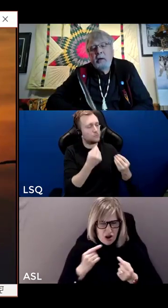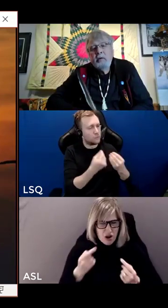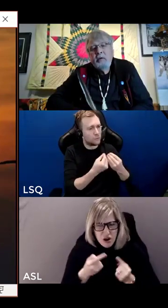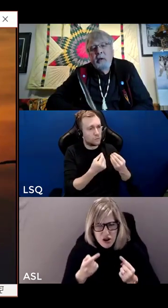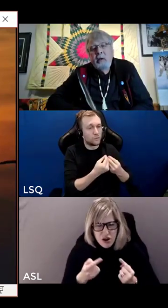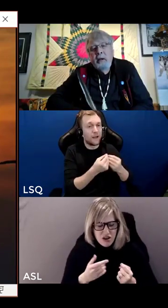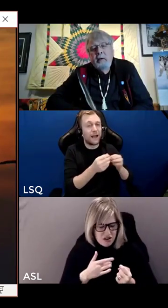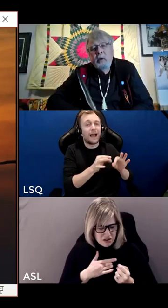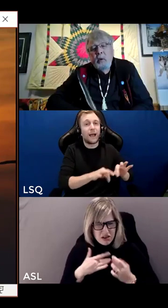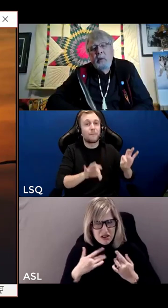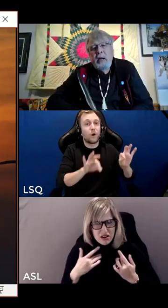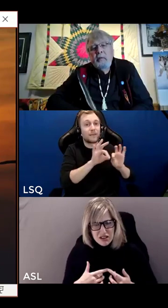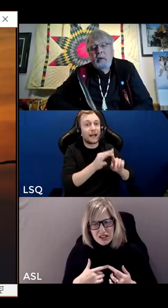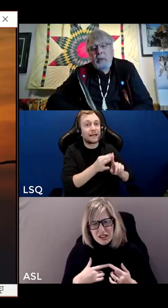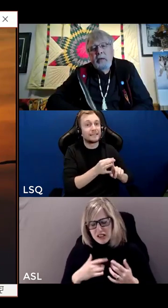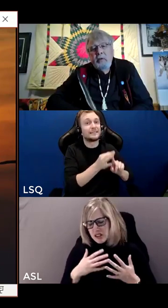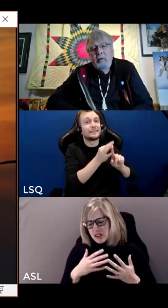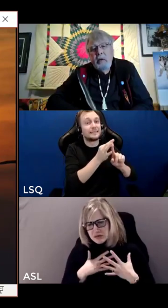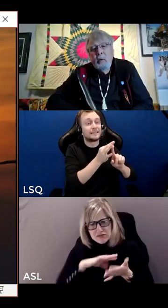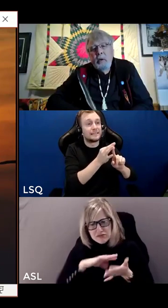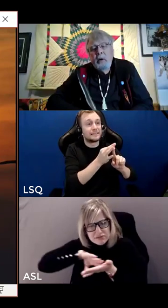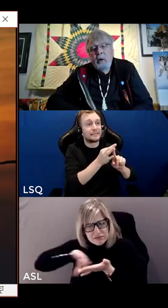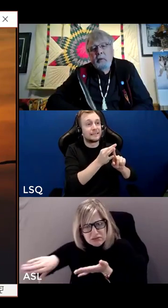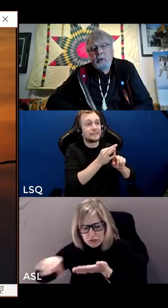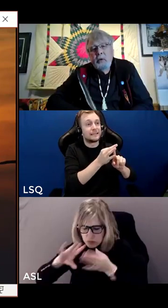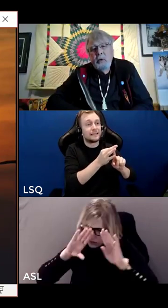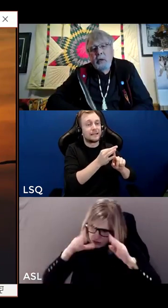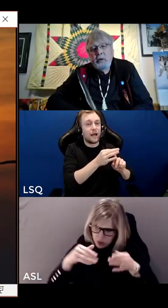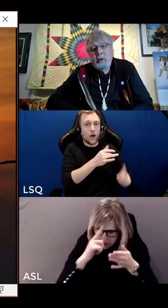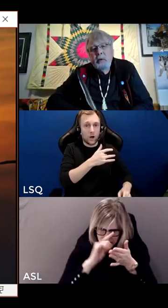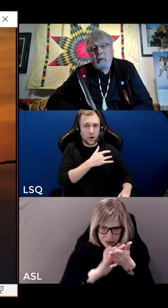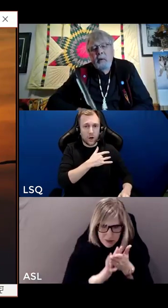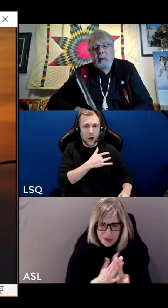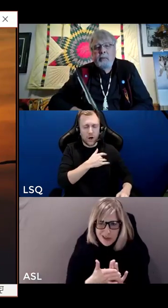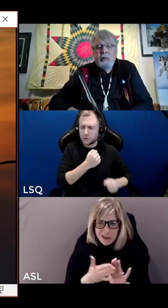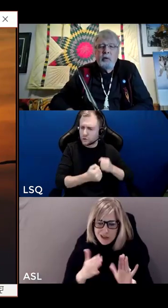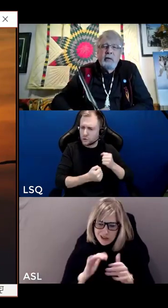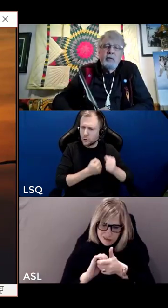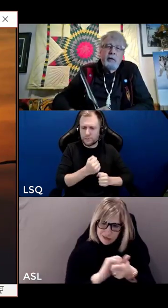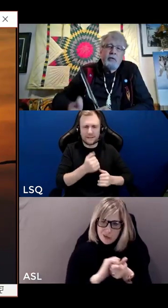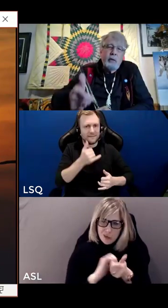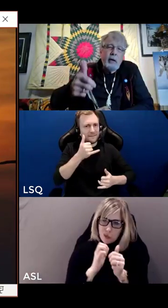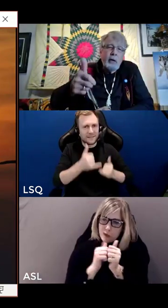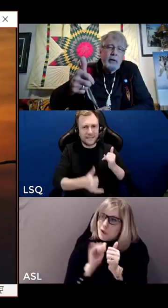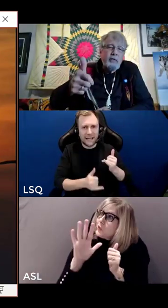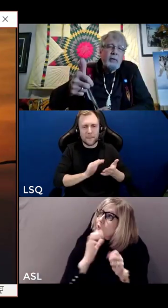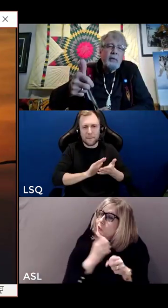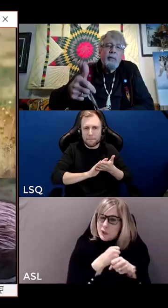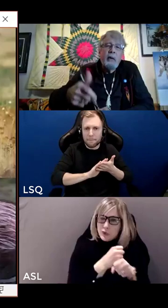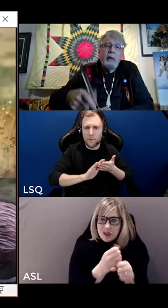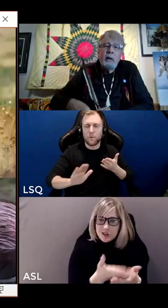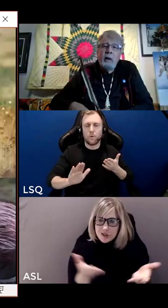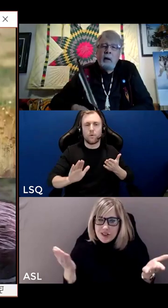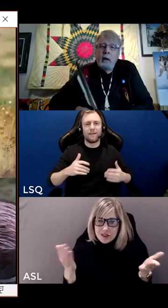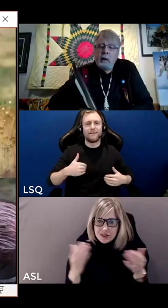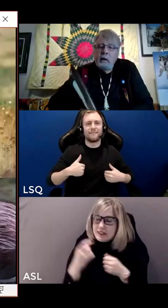from our hearts so that we might live in peace this day with all of your creation. For these gifts we are grateful.